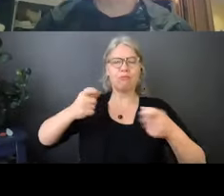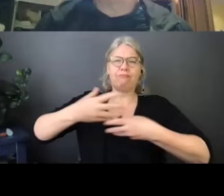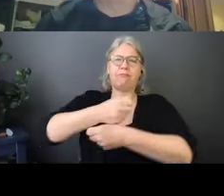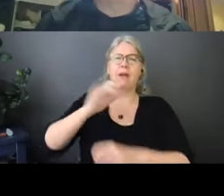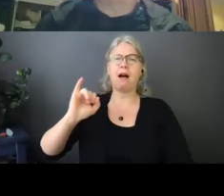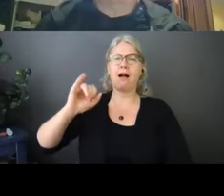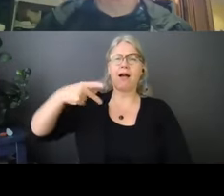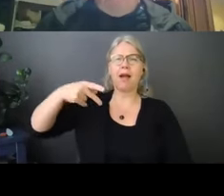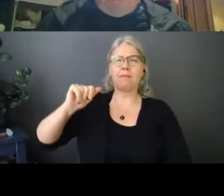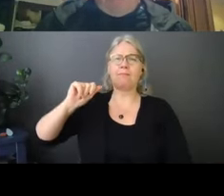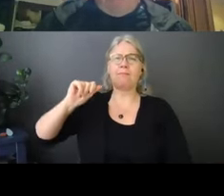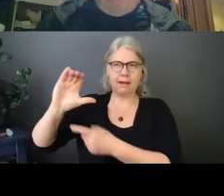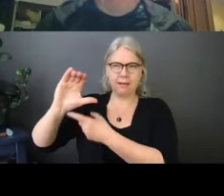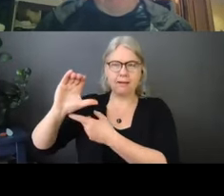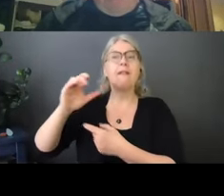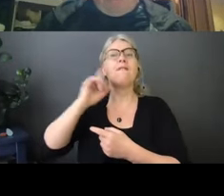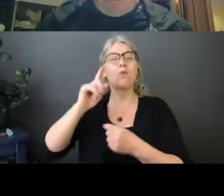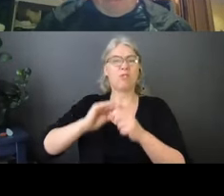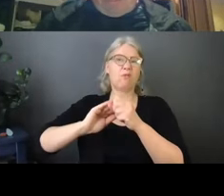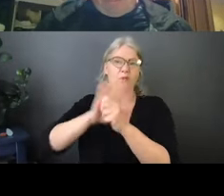and people with disabilities.